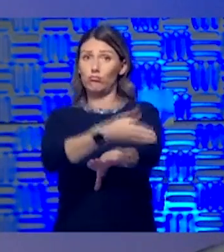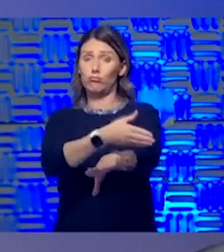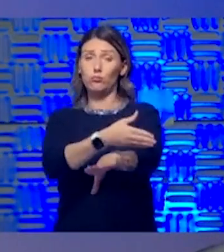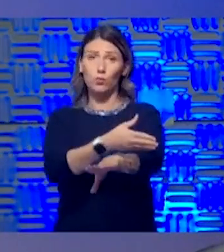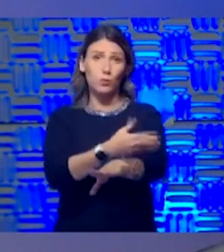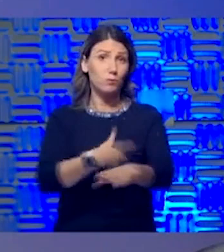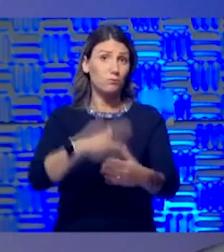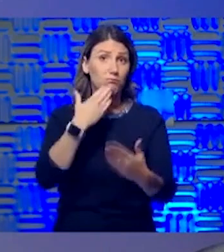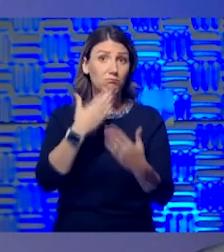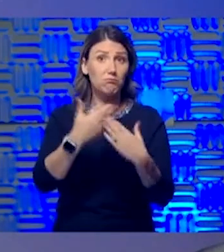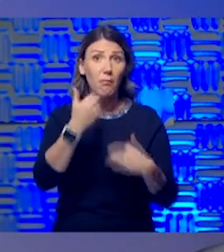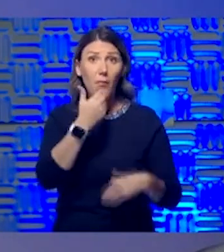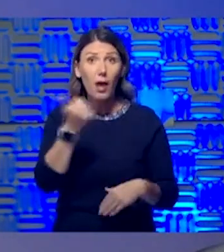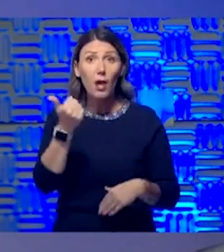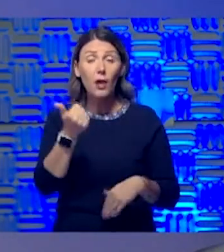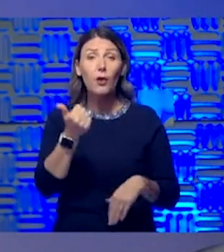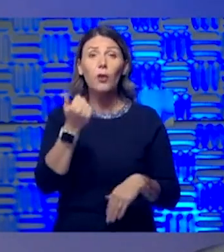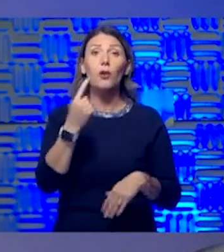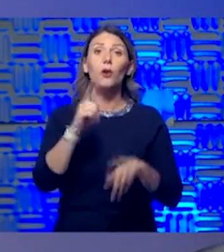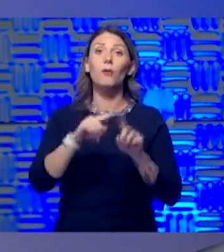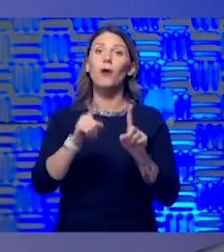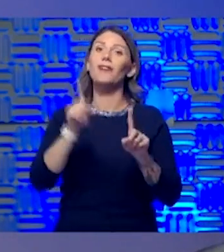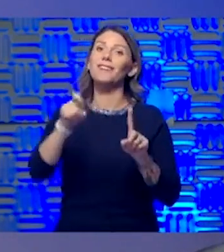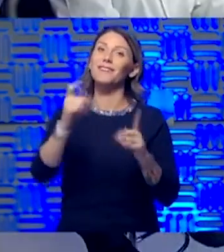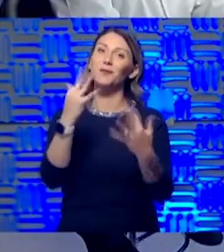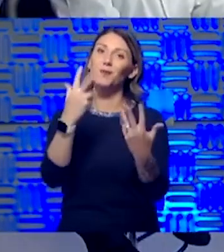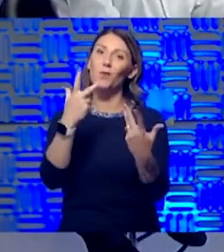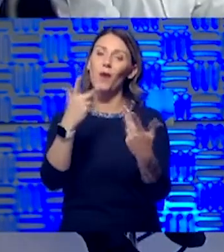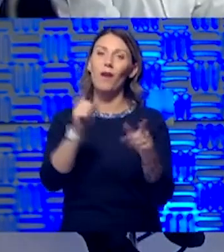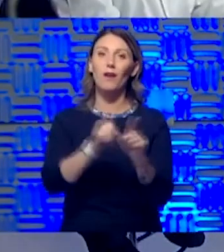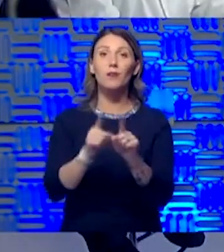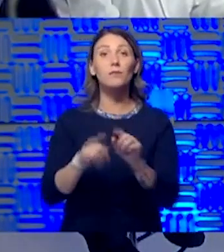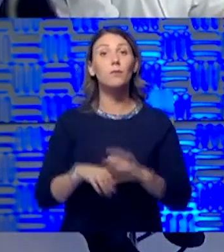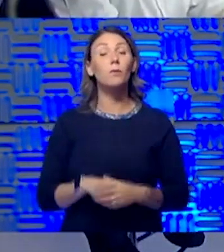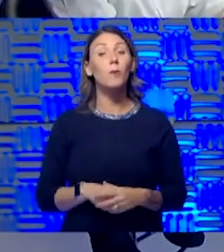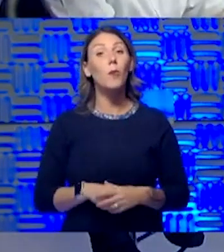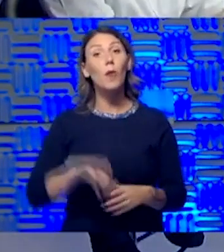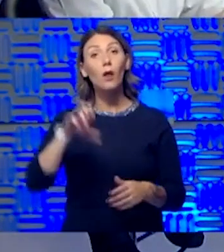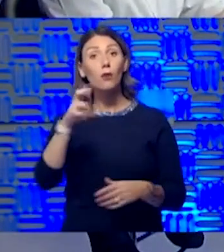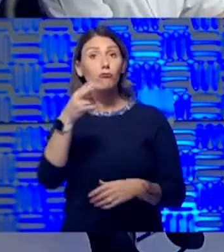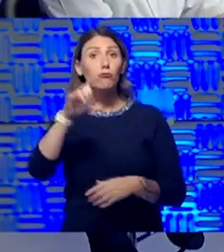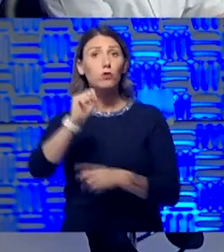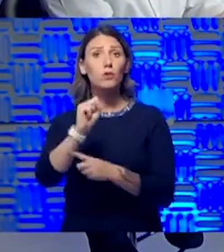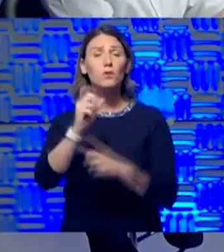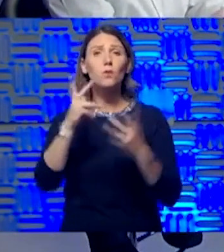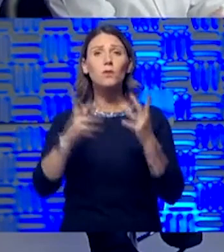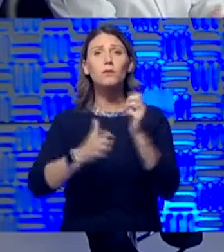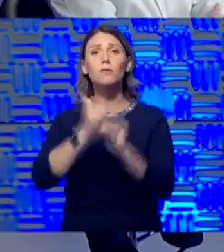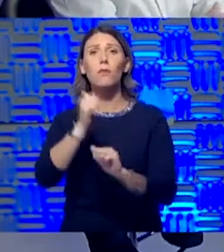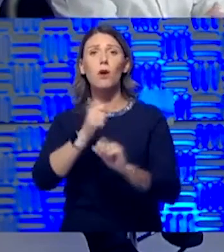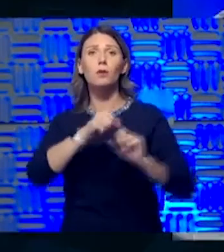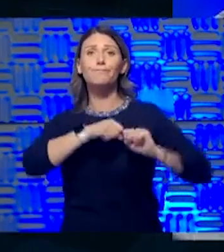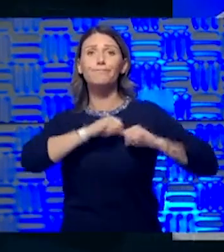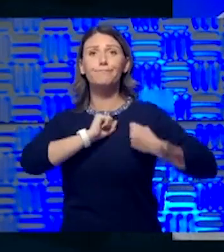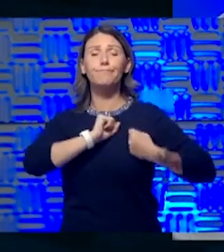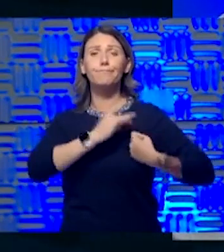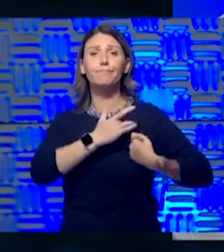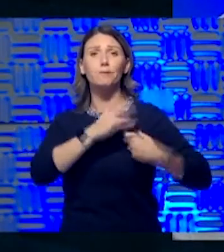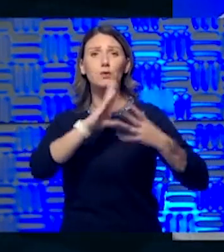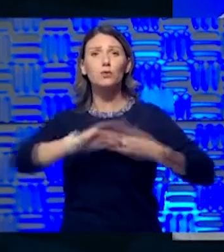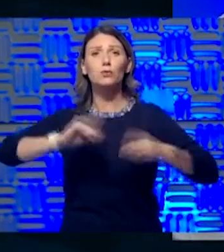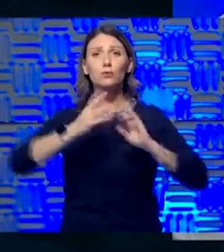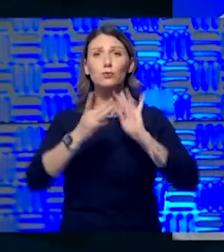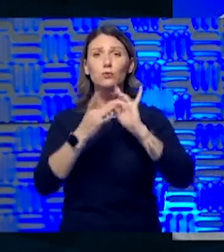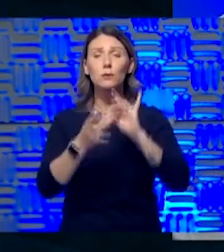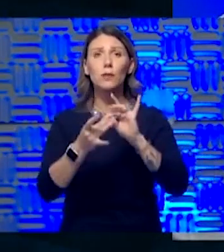for the reopening. But we have to wait for that as well. Chris, what do you think is maybe the most heartbreaking story you've seen related to COVID-19 in